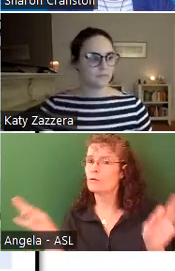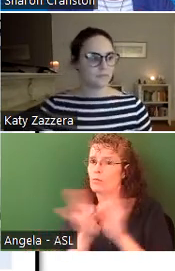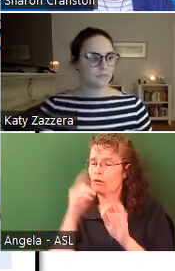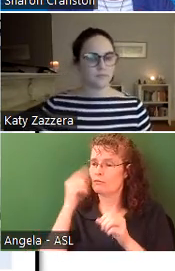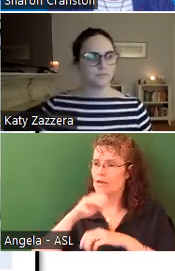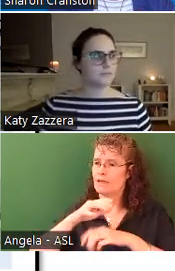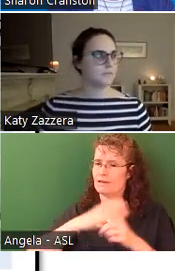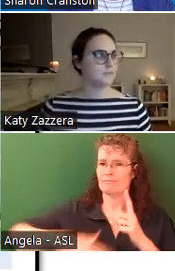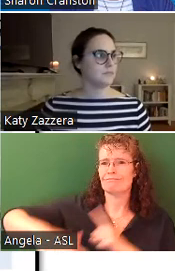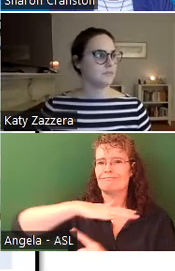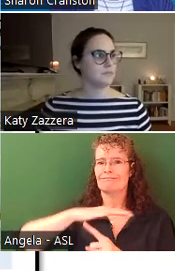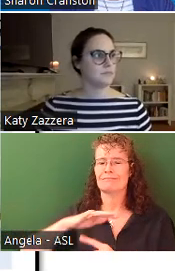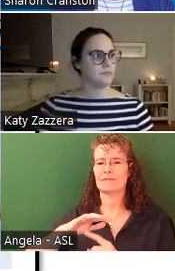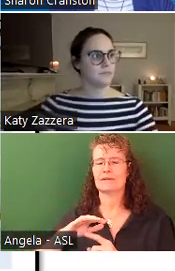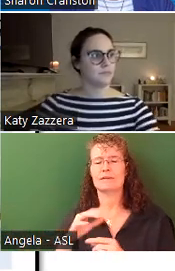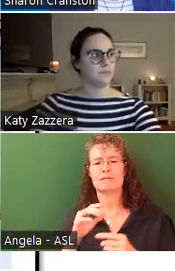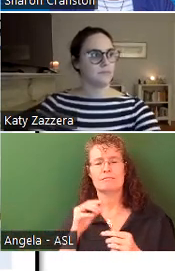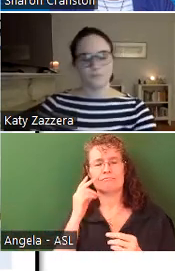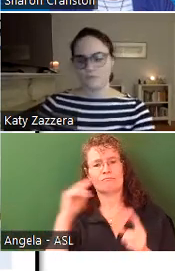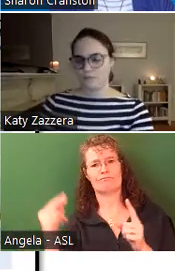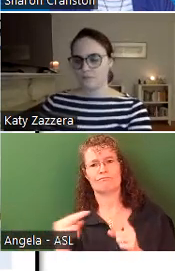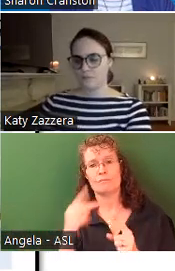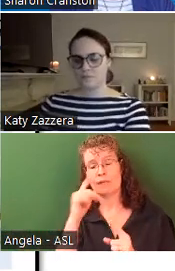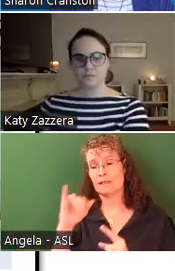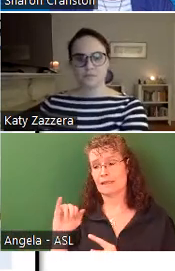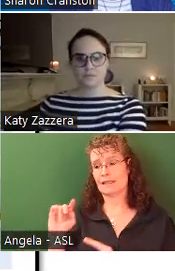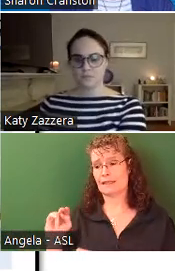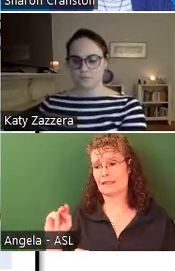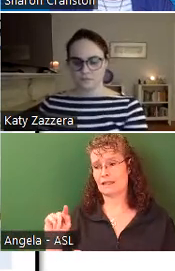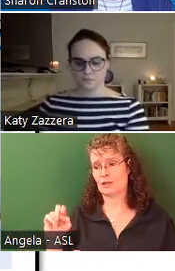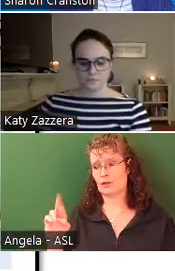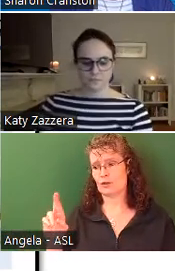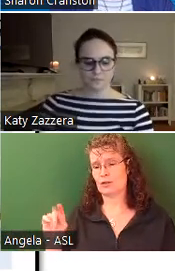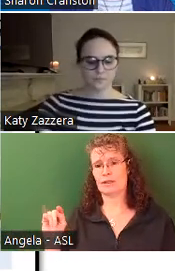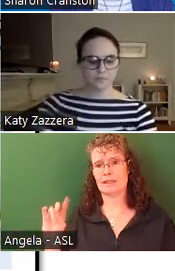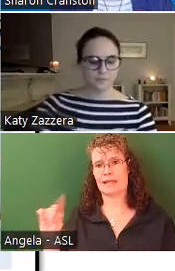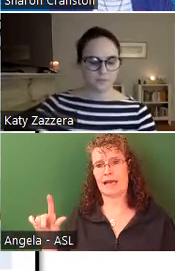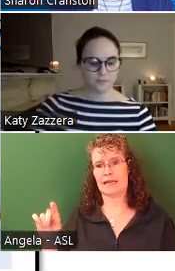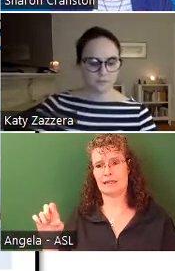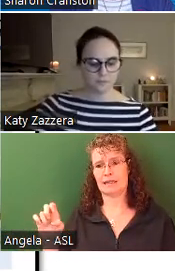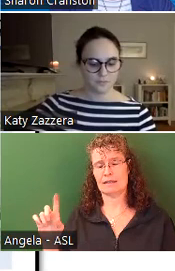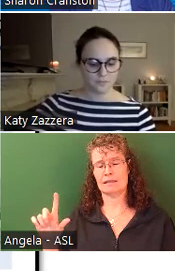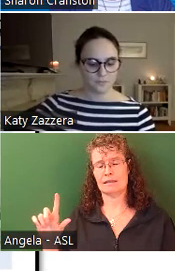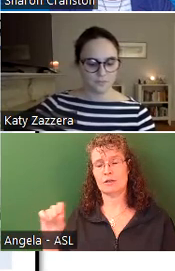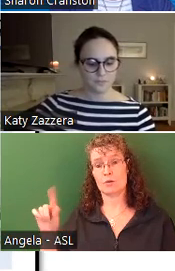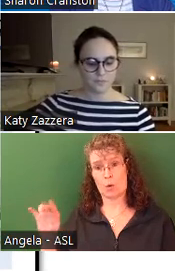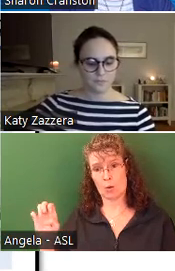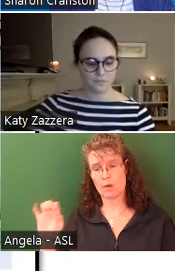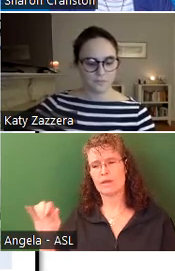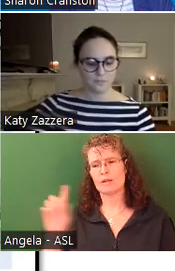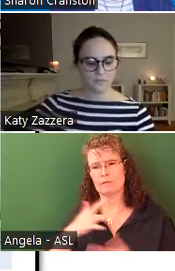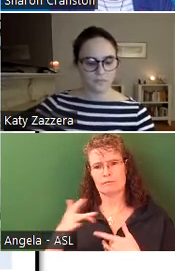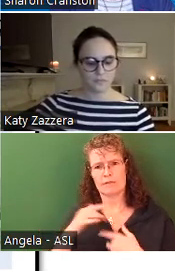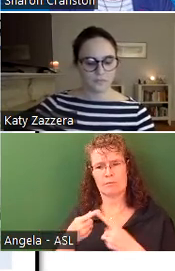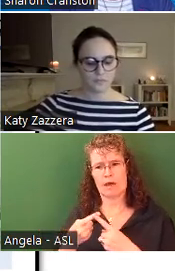perspective because the intertidal zone is where we have a lot of the concerns about environmental impacts.